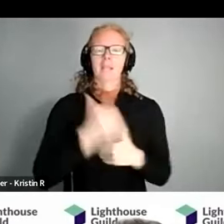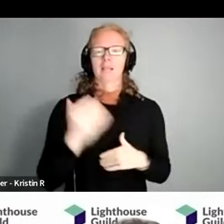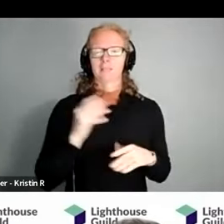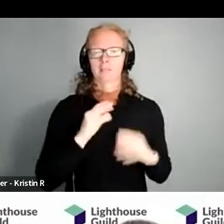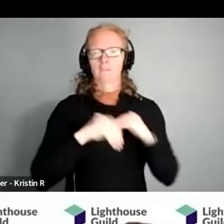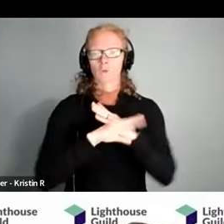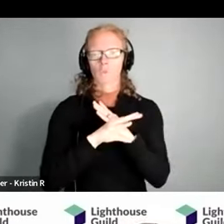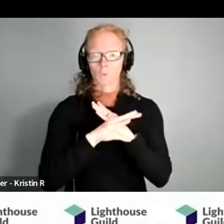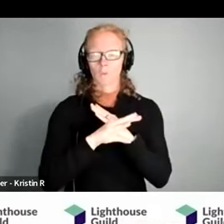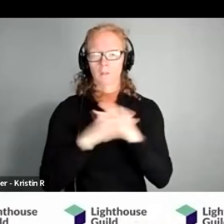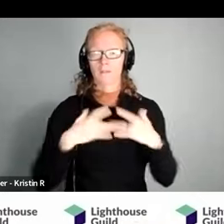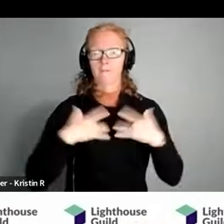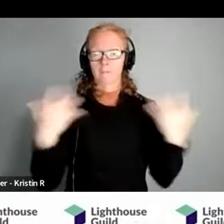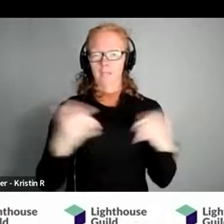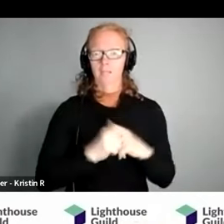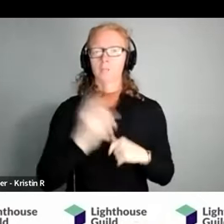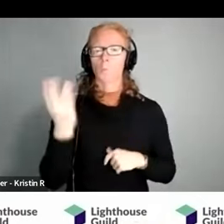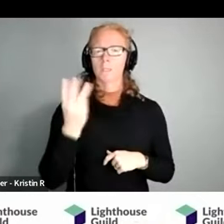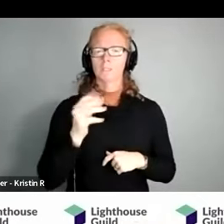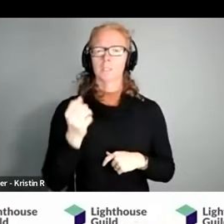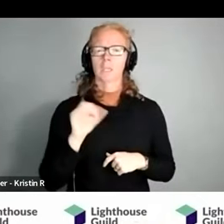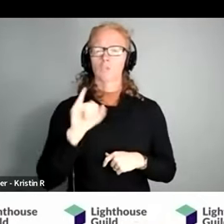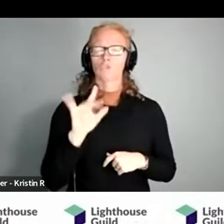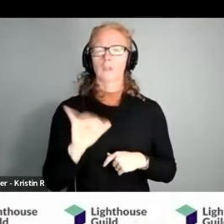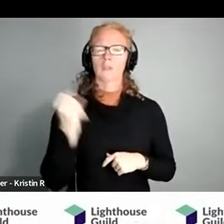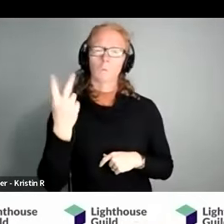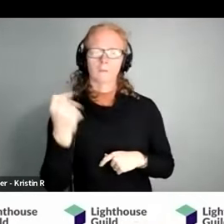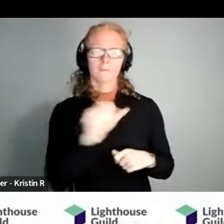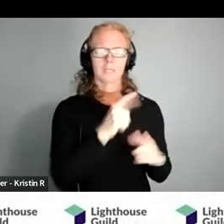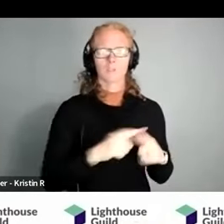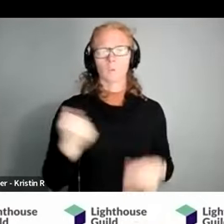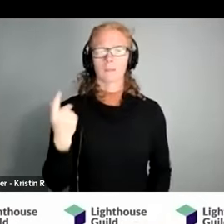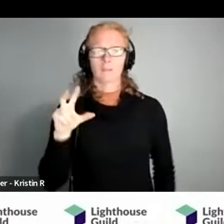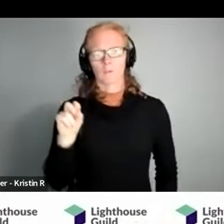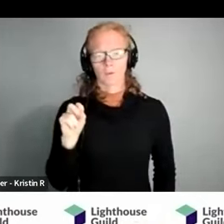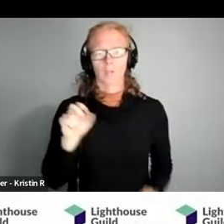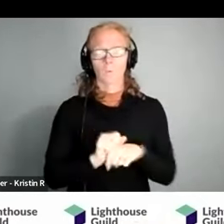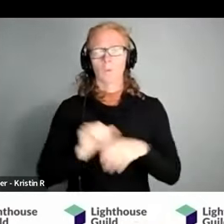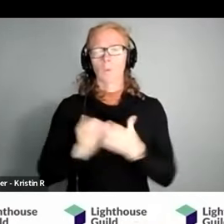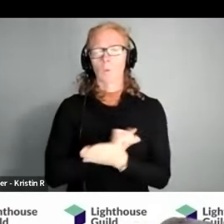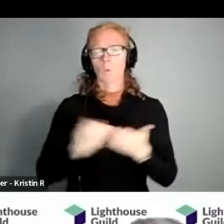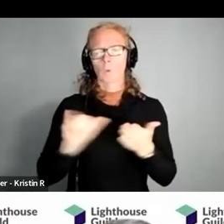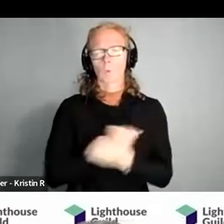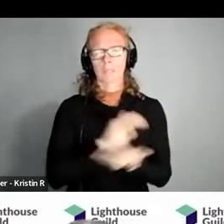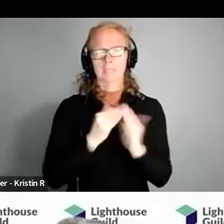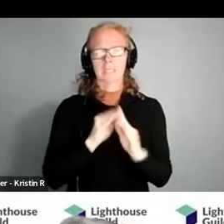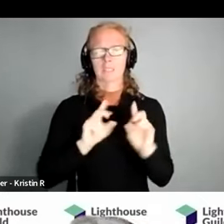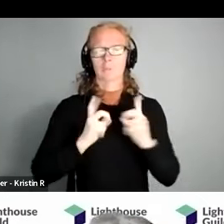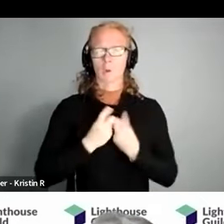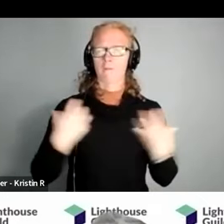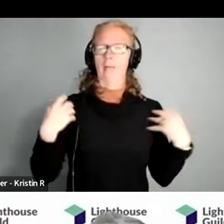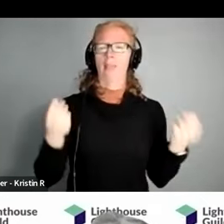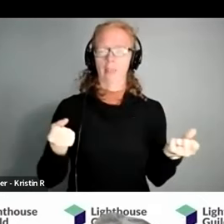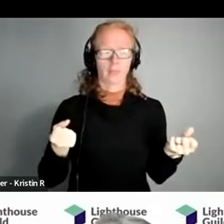event is scheduled for wednesday july 12th from 10 to 11 30 and that will be with the new york city department of health who will provide